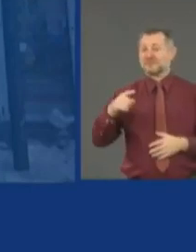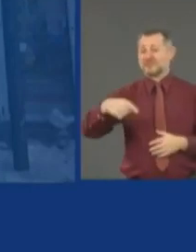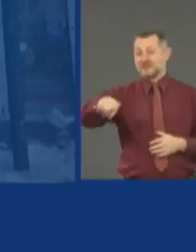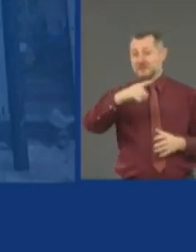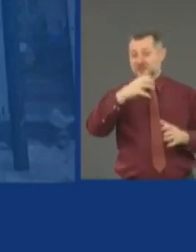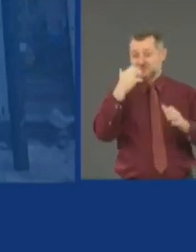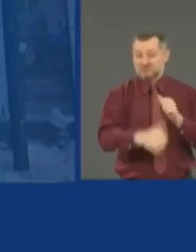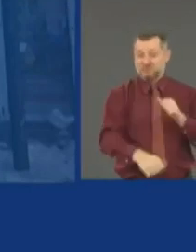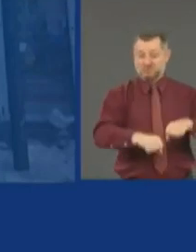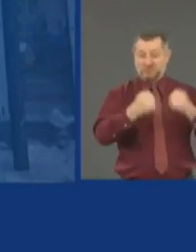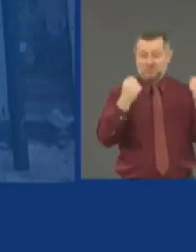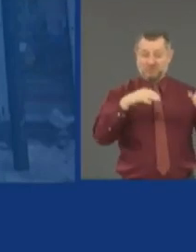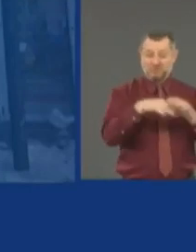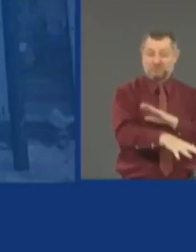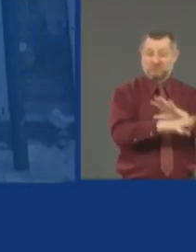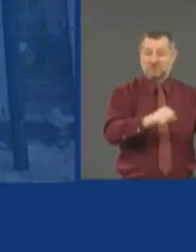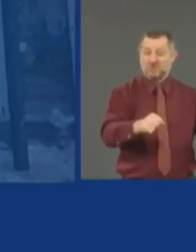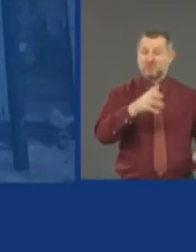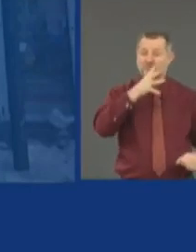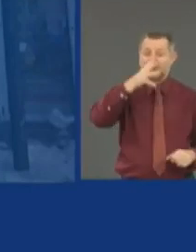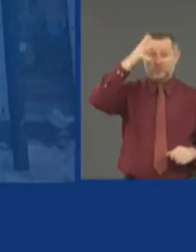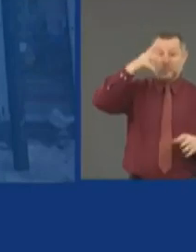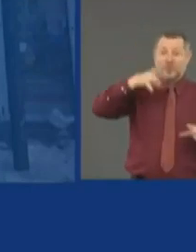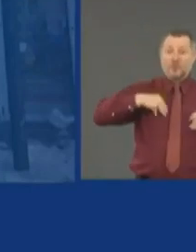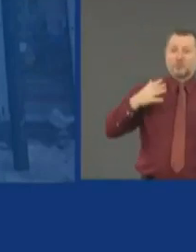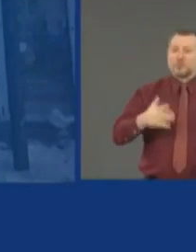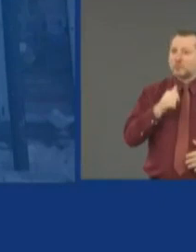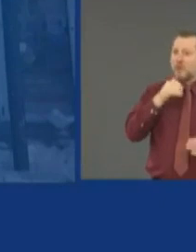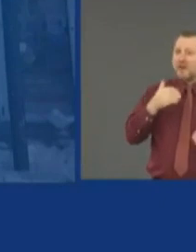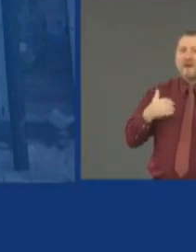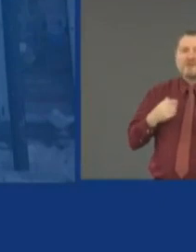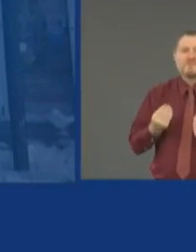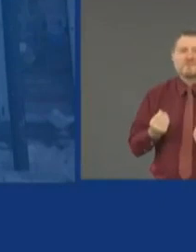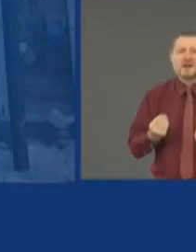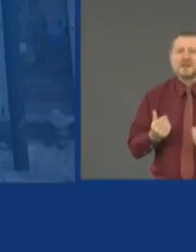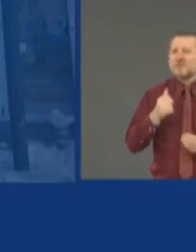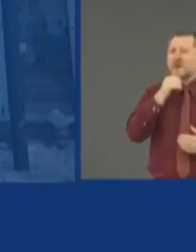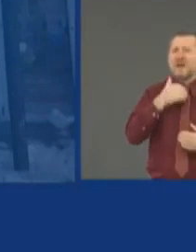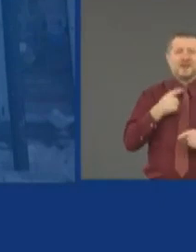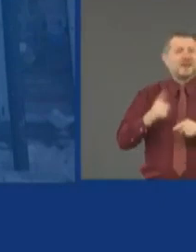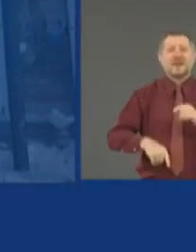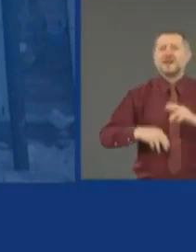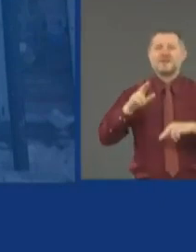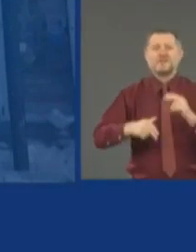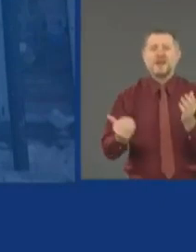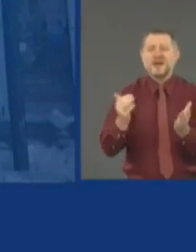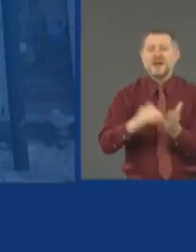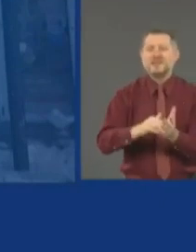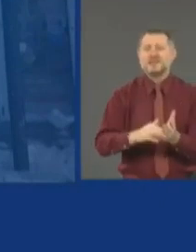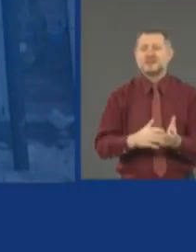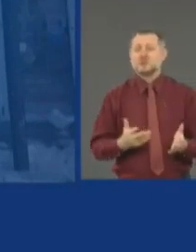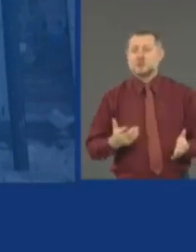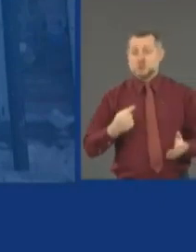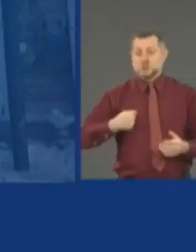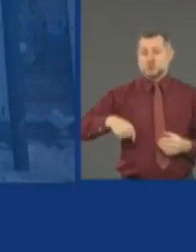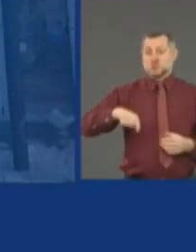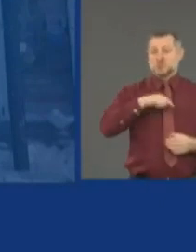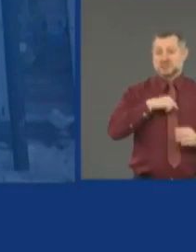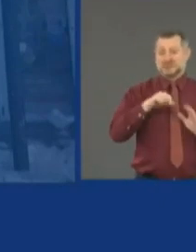that don't have the resources to rebuild and reopen. So we're going to do everything that we can do to help them.